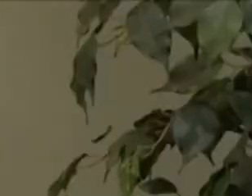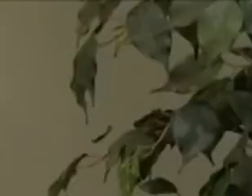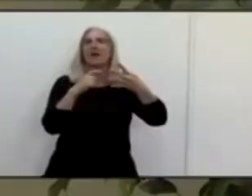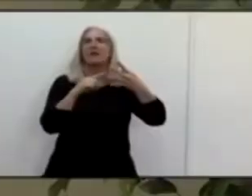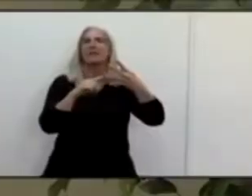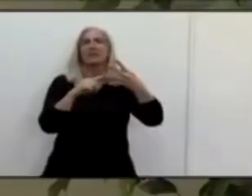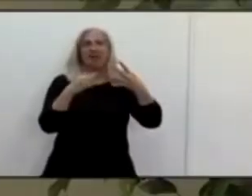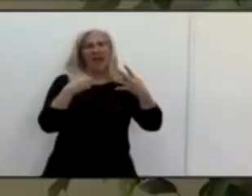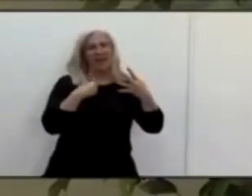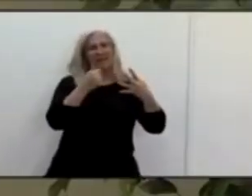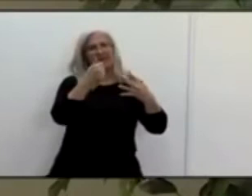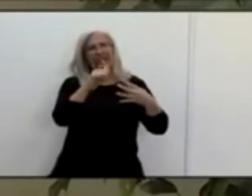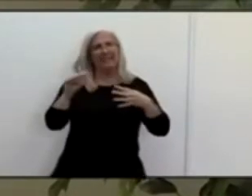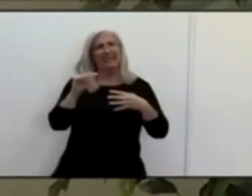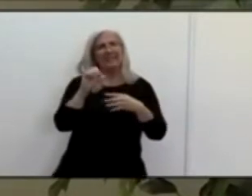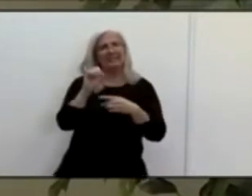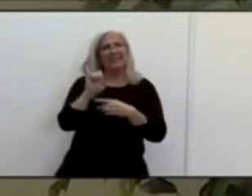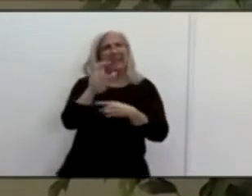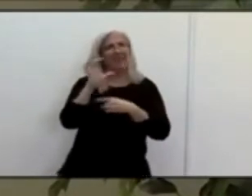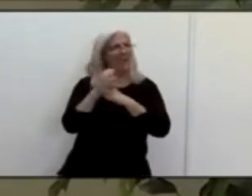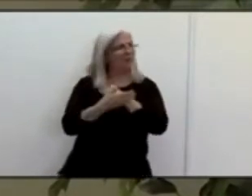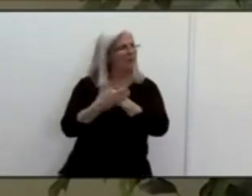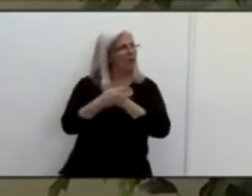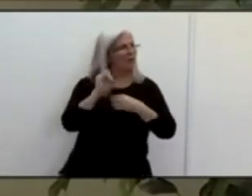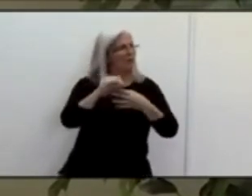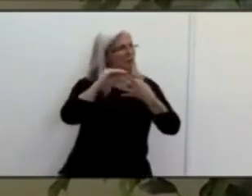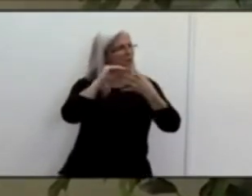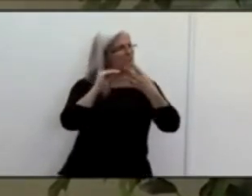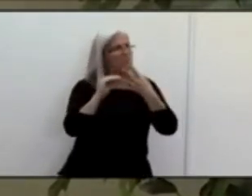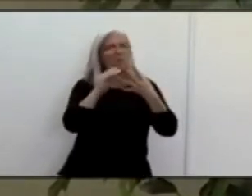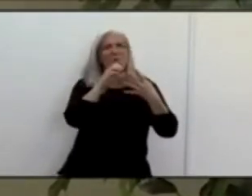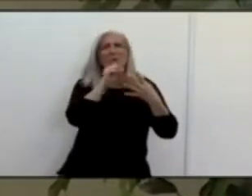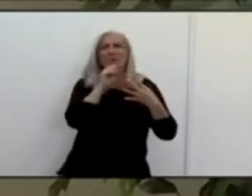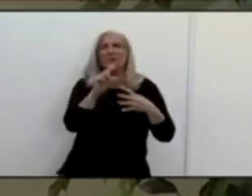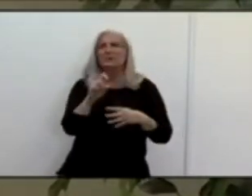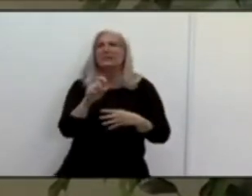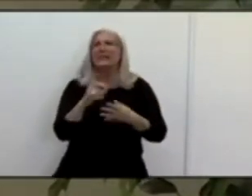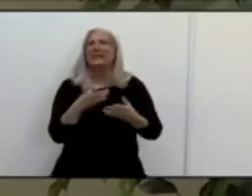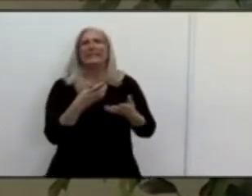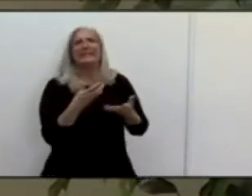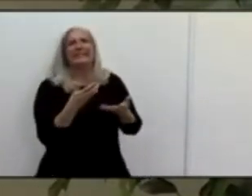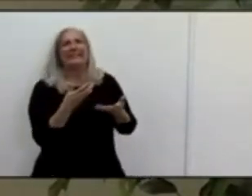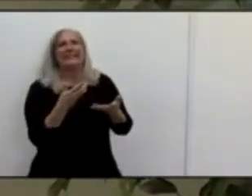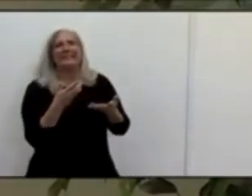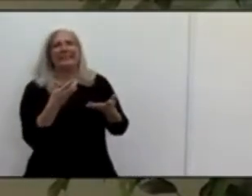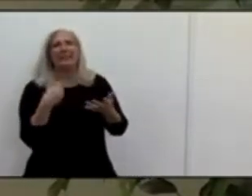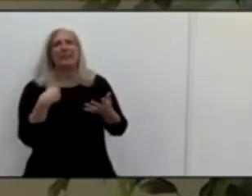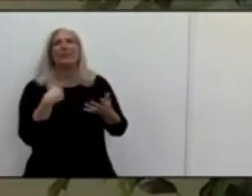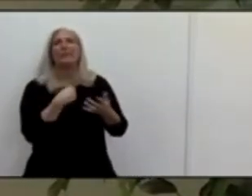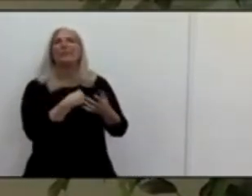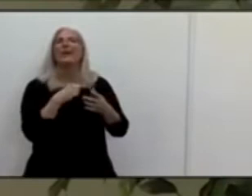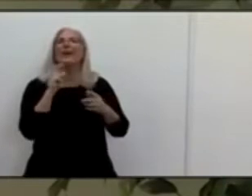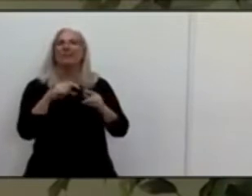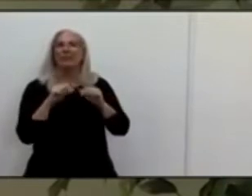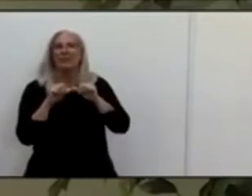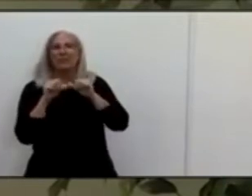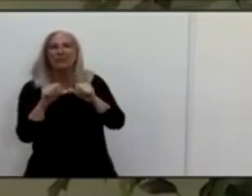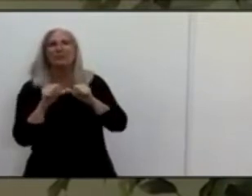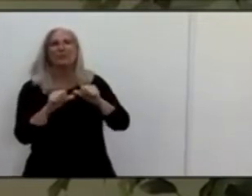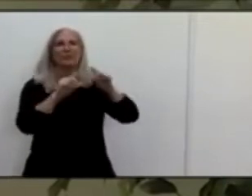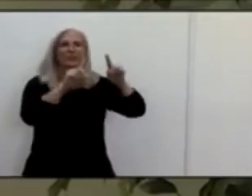does that work, Betty? Well the main thing that we can do is that we can continue to test. Right now our